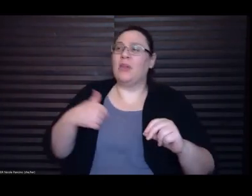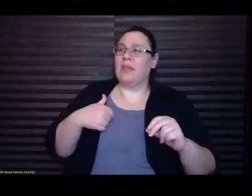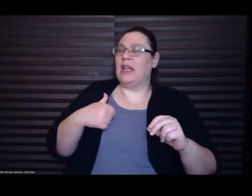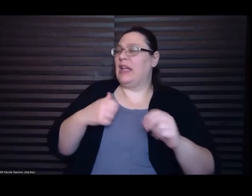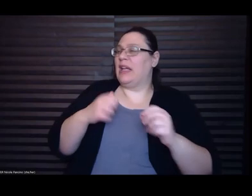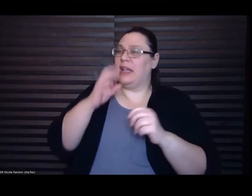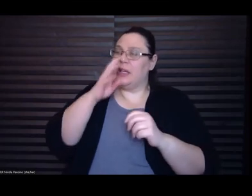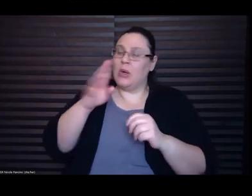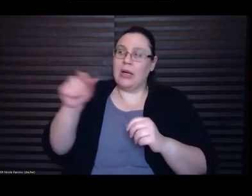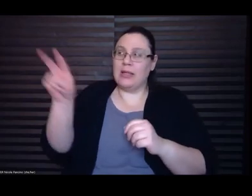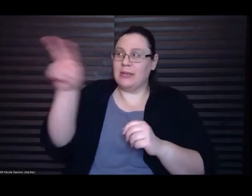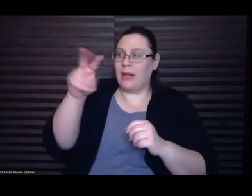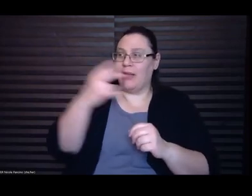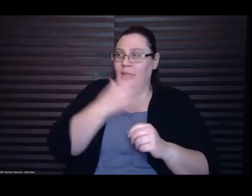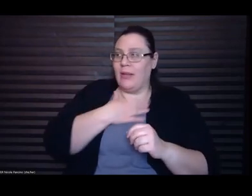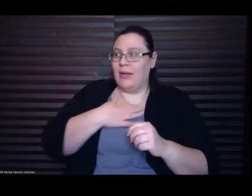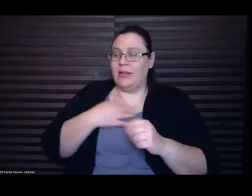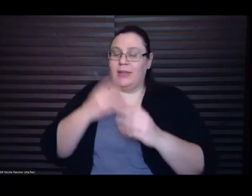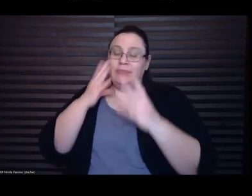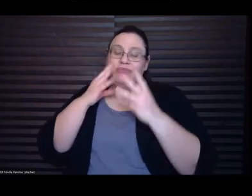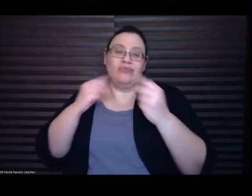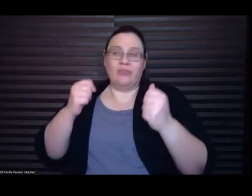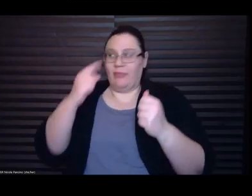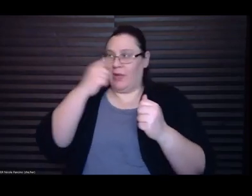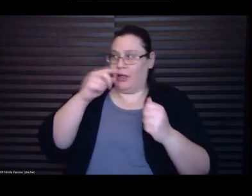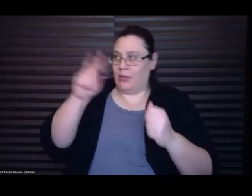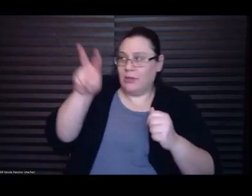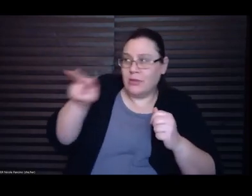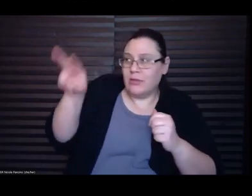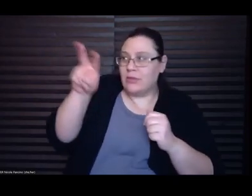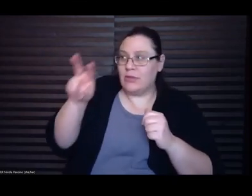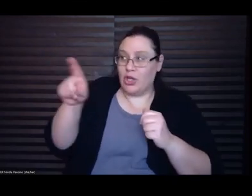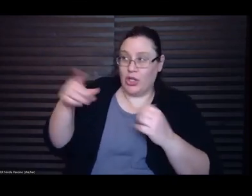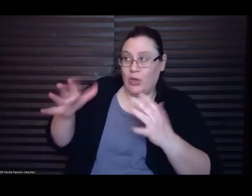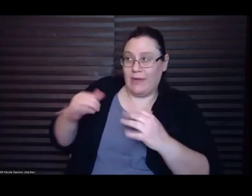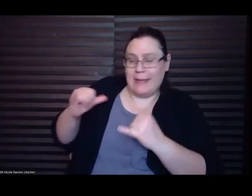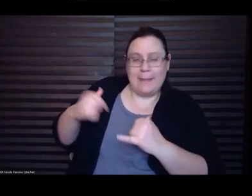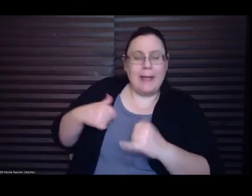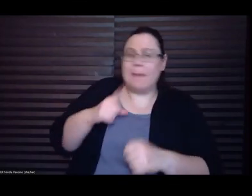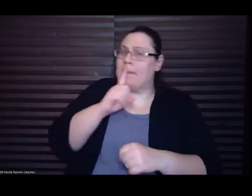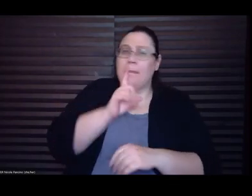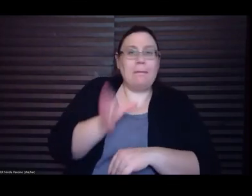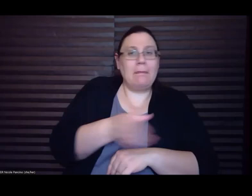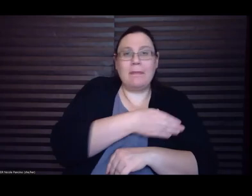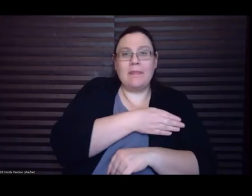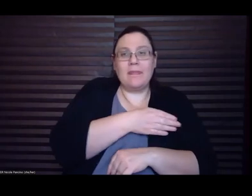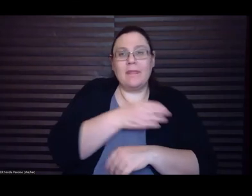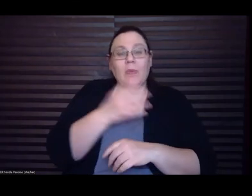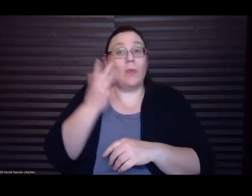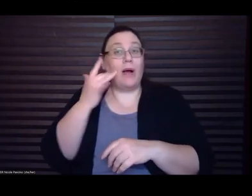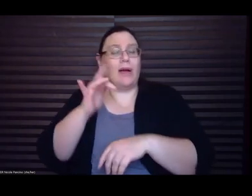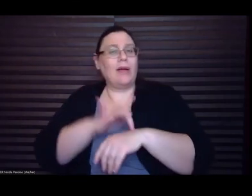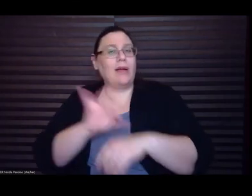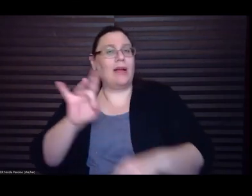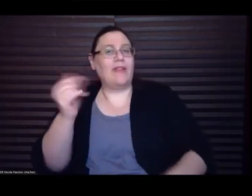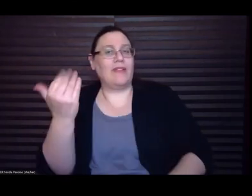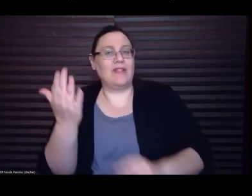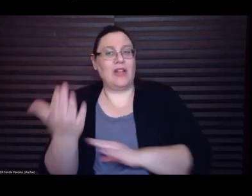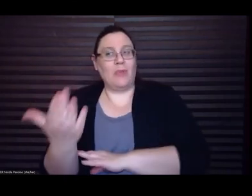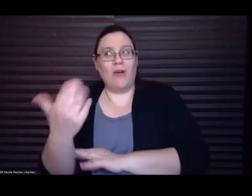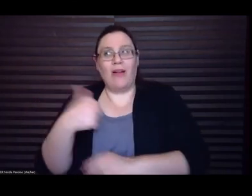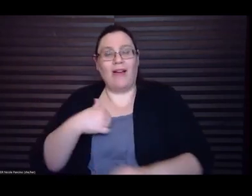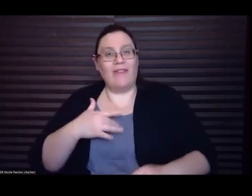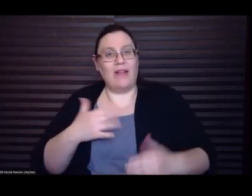he is as nervous as I am. It is that it is 8.15 a.m., and I feel happy. I'm not on the L, smelling someone's lukewarm pickles,